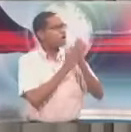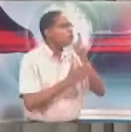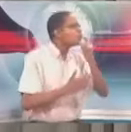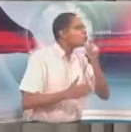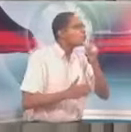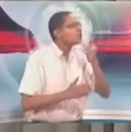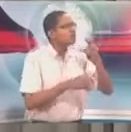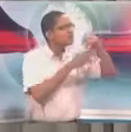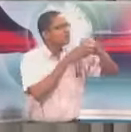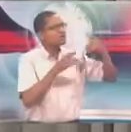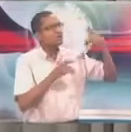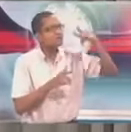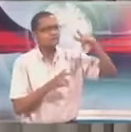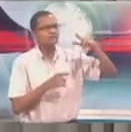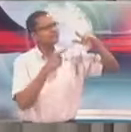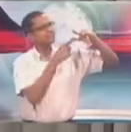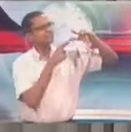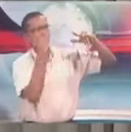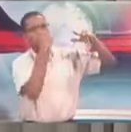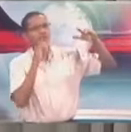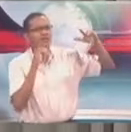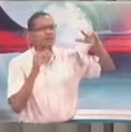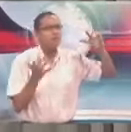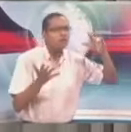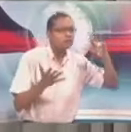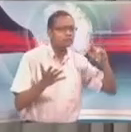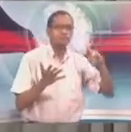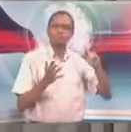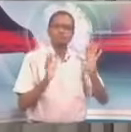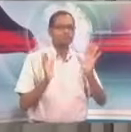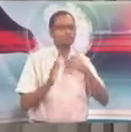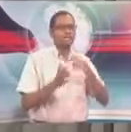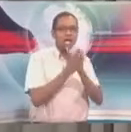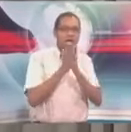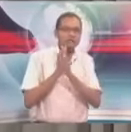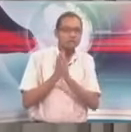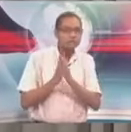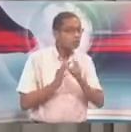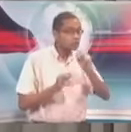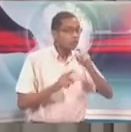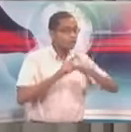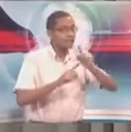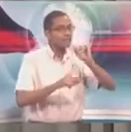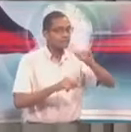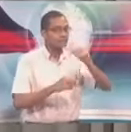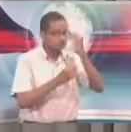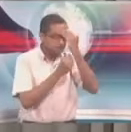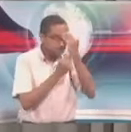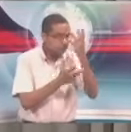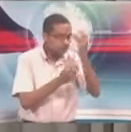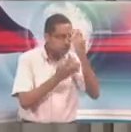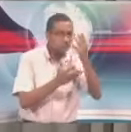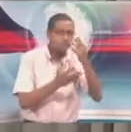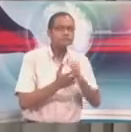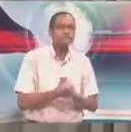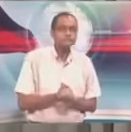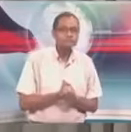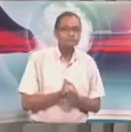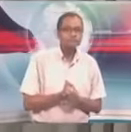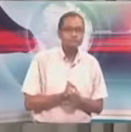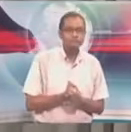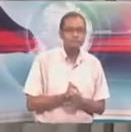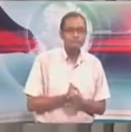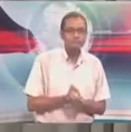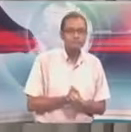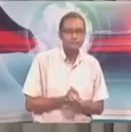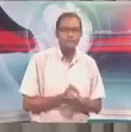King Lear? What type of plane it is? Who owns the plane? But that information is provided. The public service processes that information. So